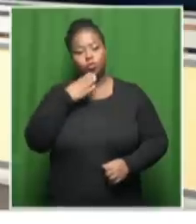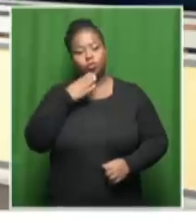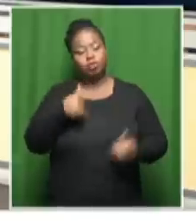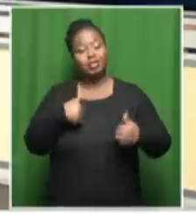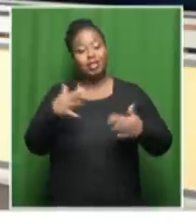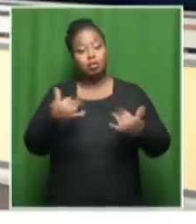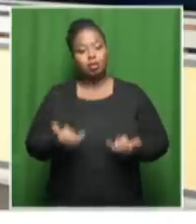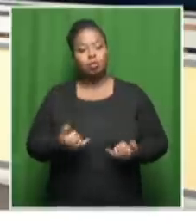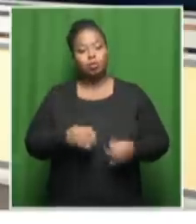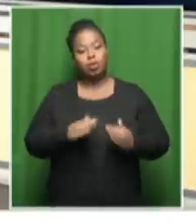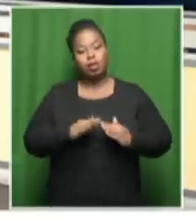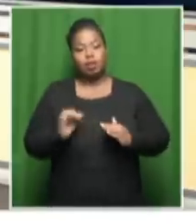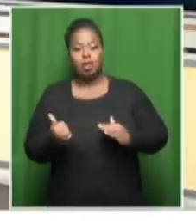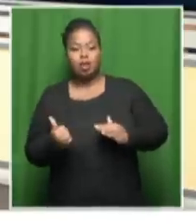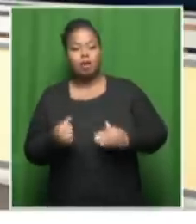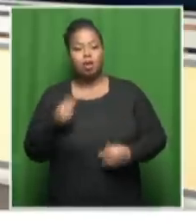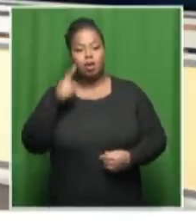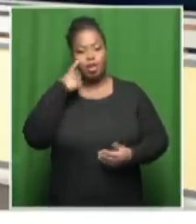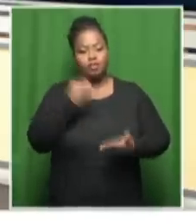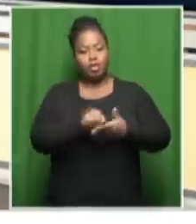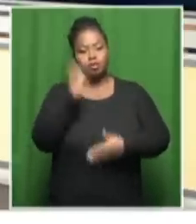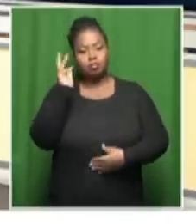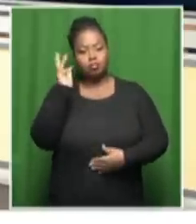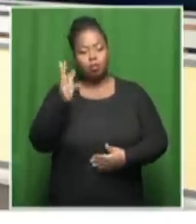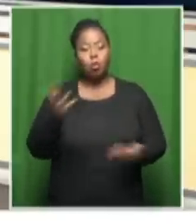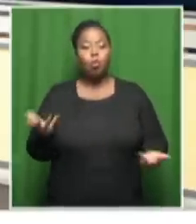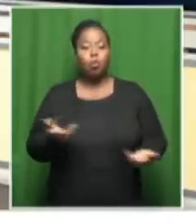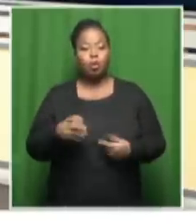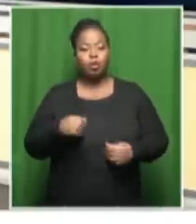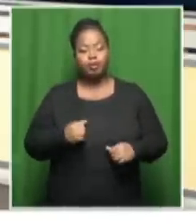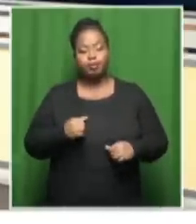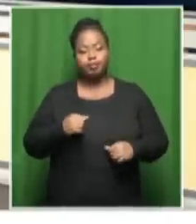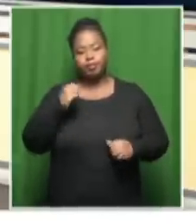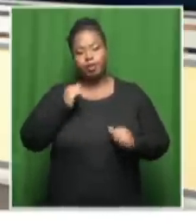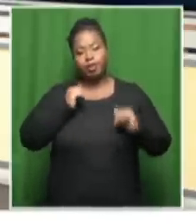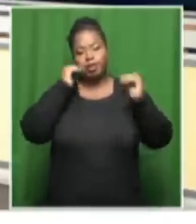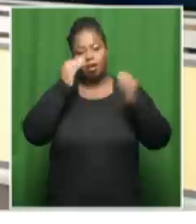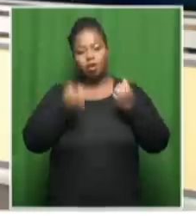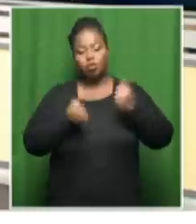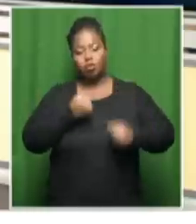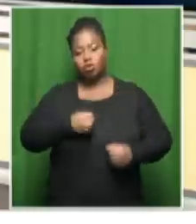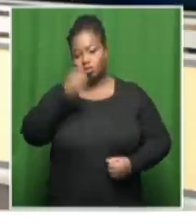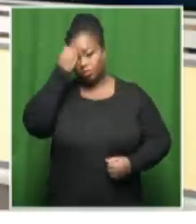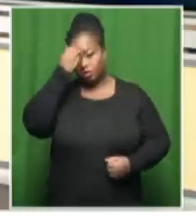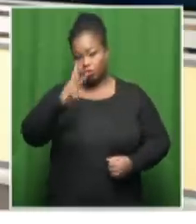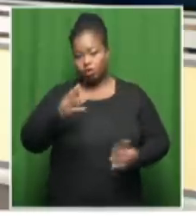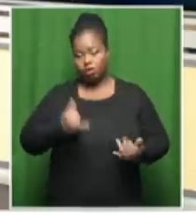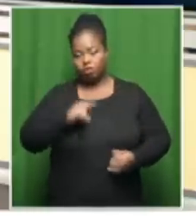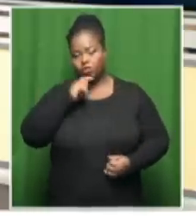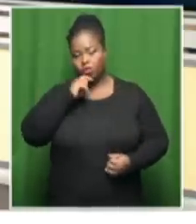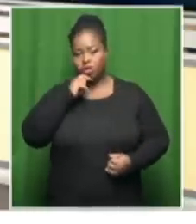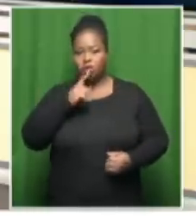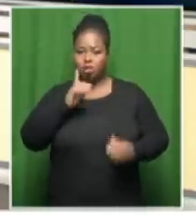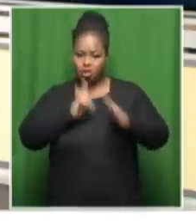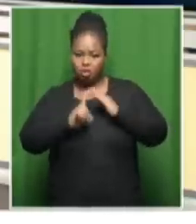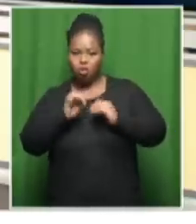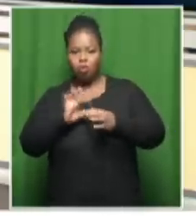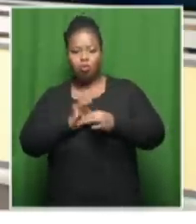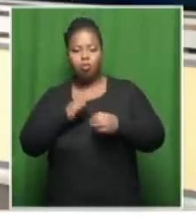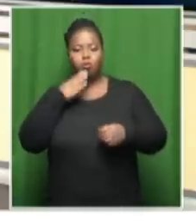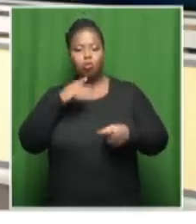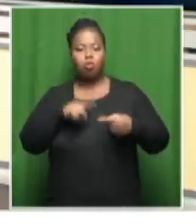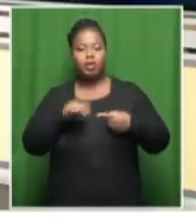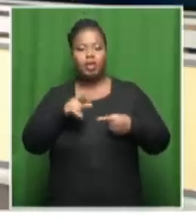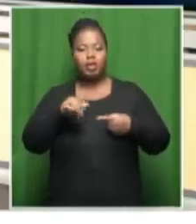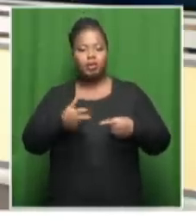with a neighbor likely to take the stand at the High Court in Pretoria this morning. Miuwa was at the home of Gladness Kumalo, senior Kelly